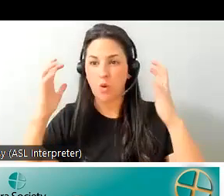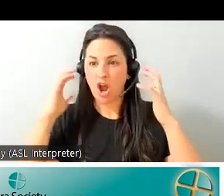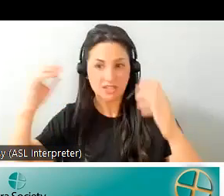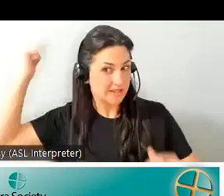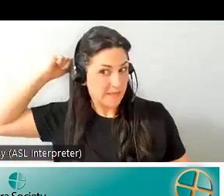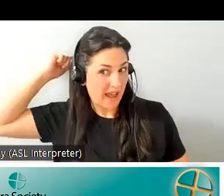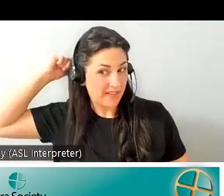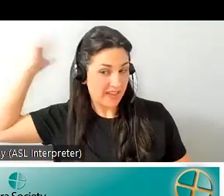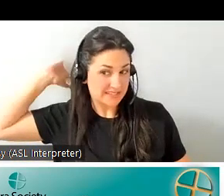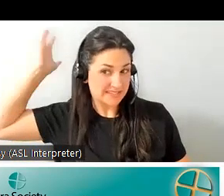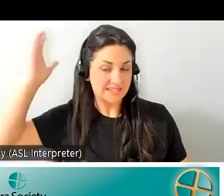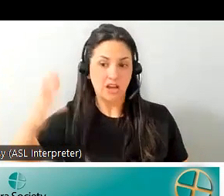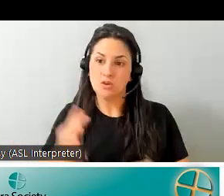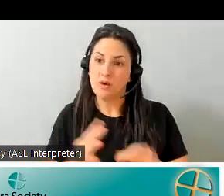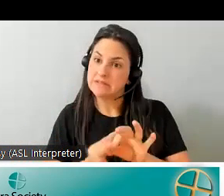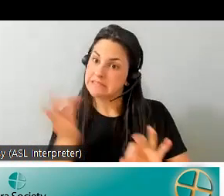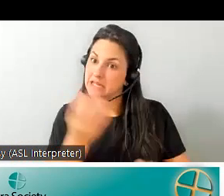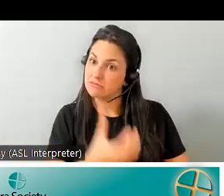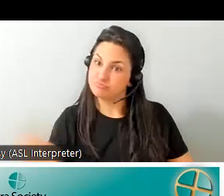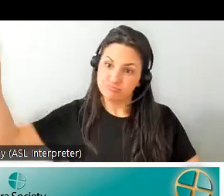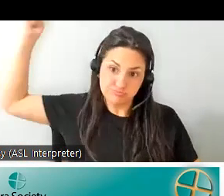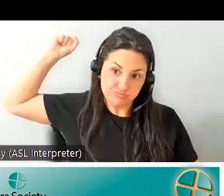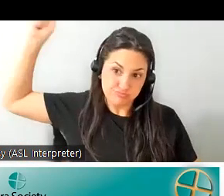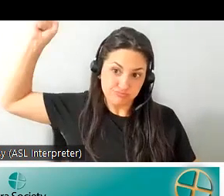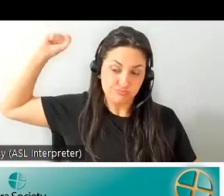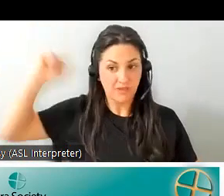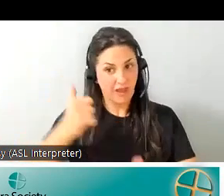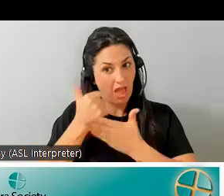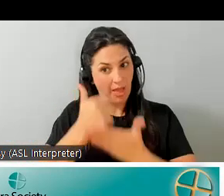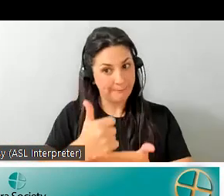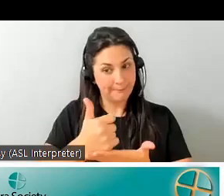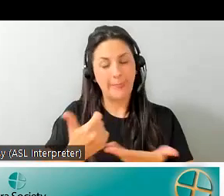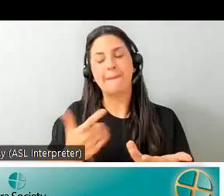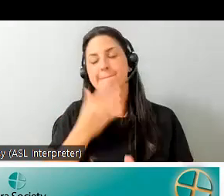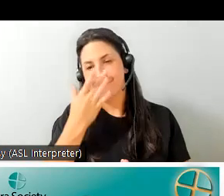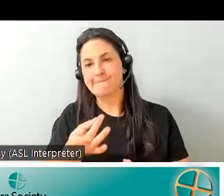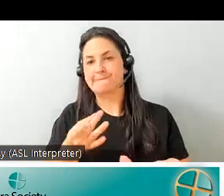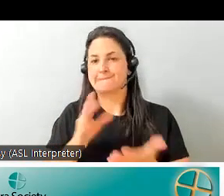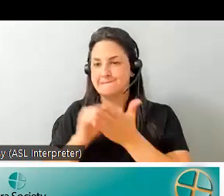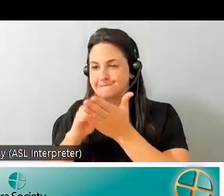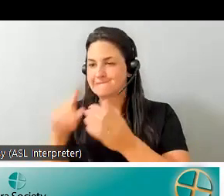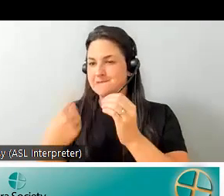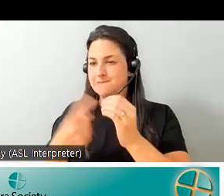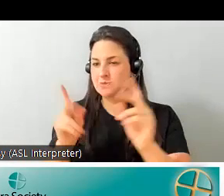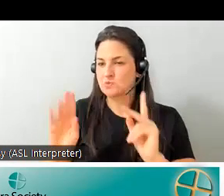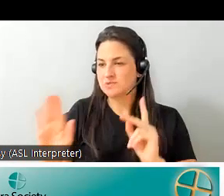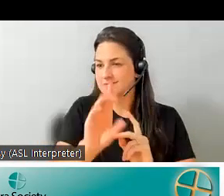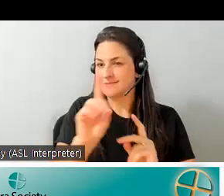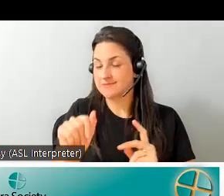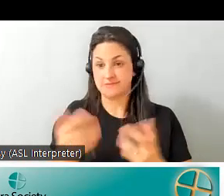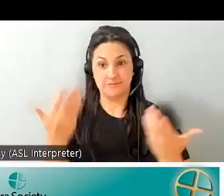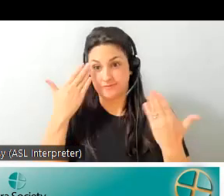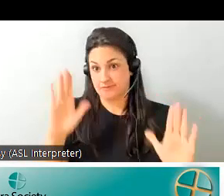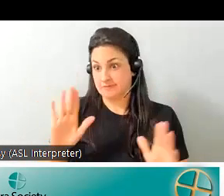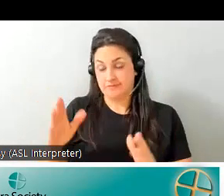things and find out about a person's disability and honestly to this day i don't actually know in medical terms